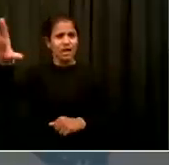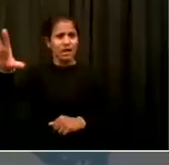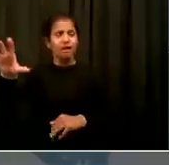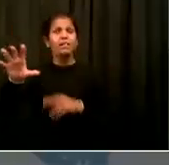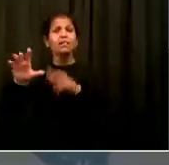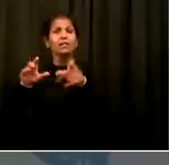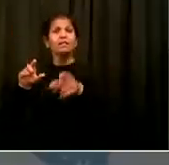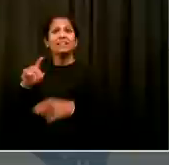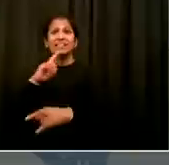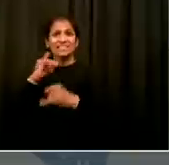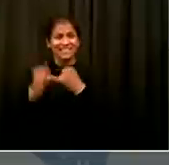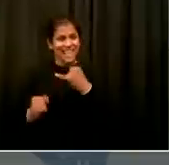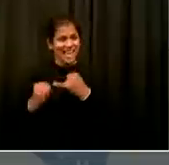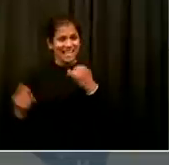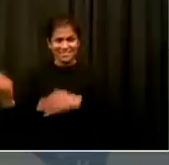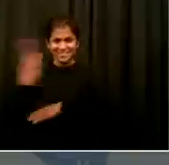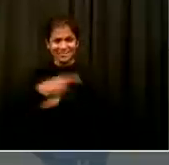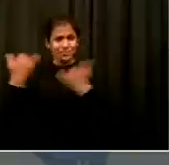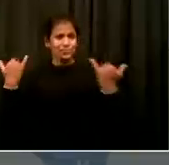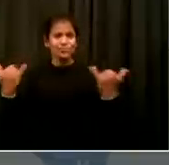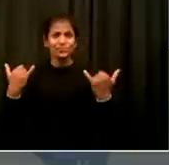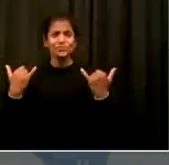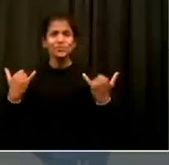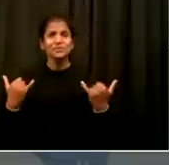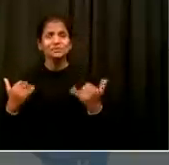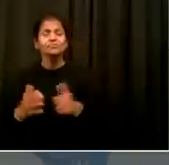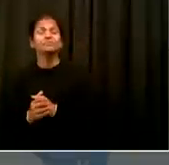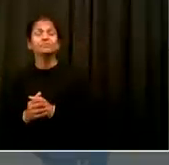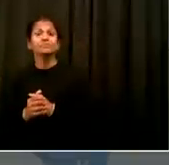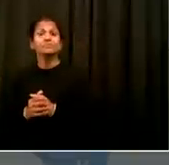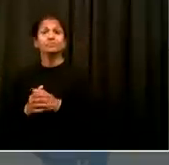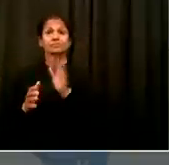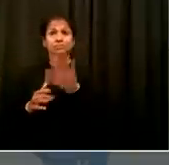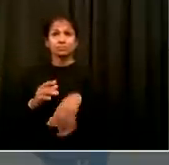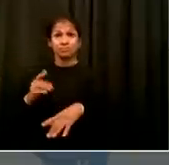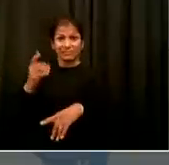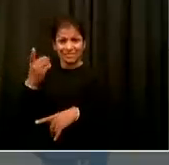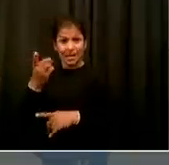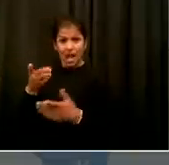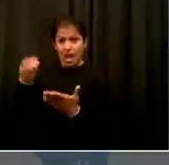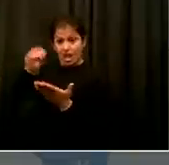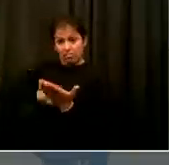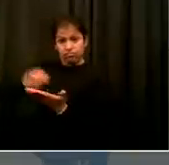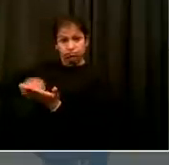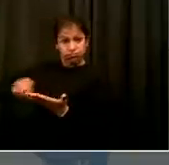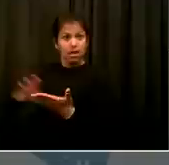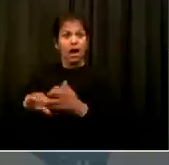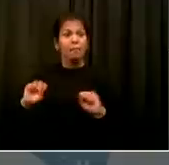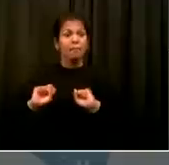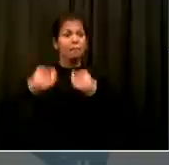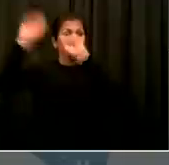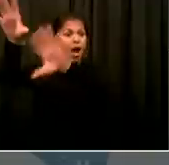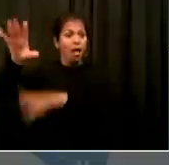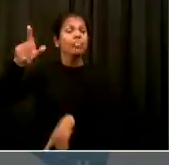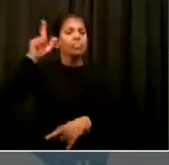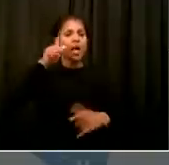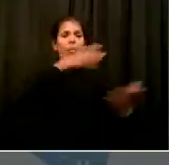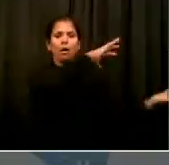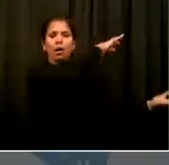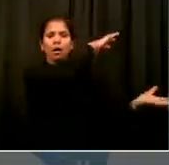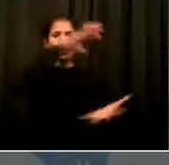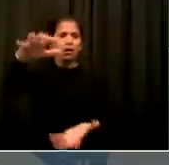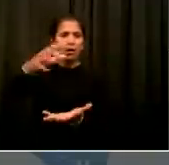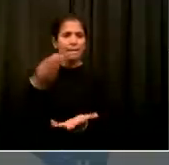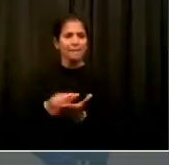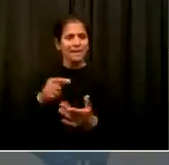that really will stand us in good stead going forward. We've done better than a lot of other parts of the country, we've closed the gap with the country much better than ten